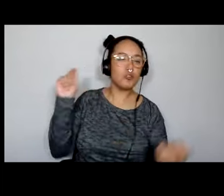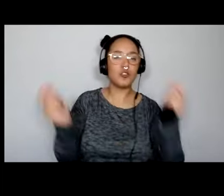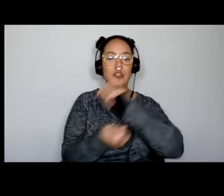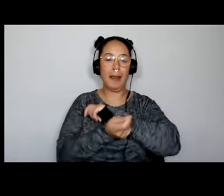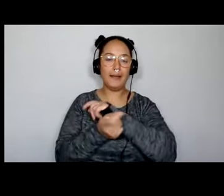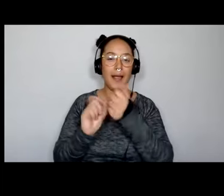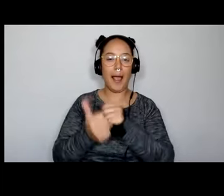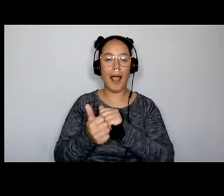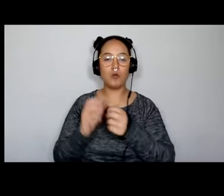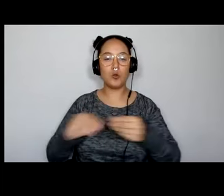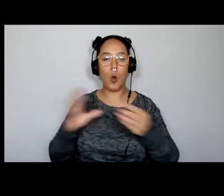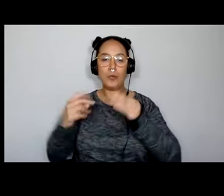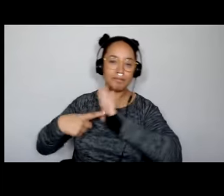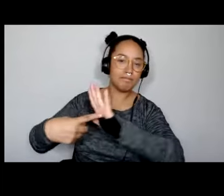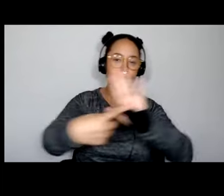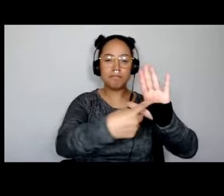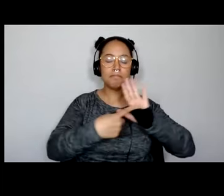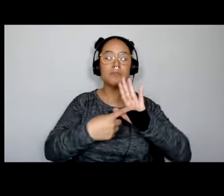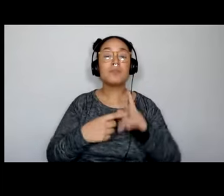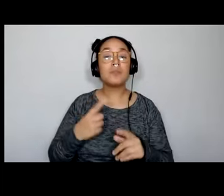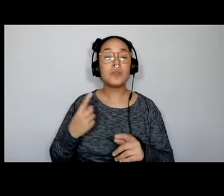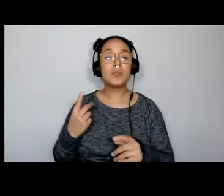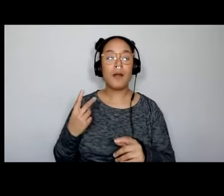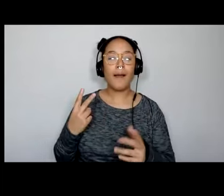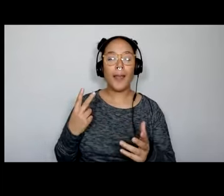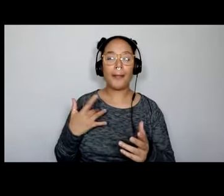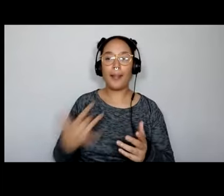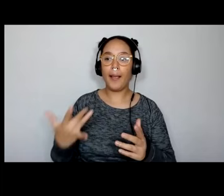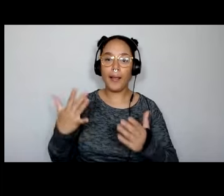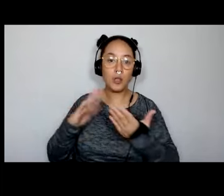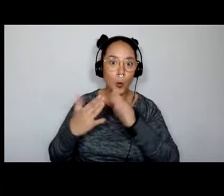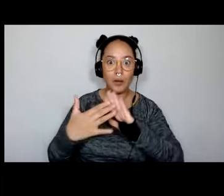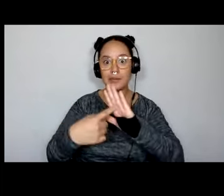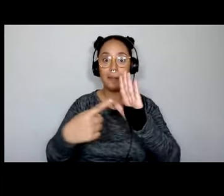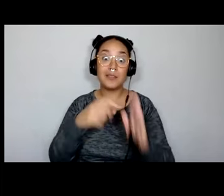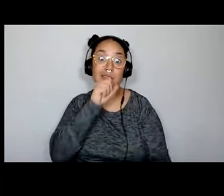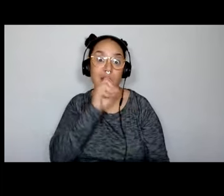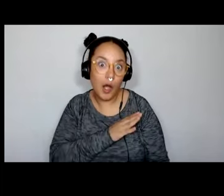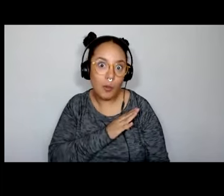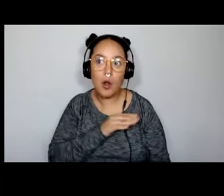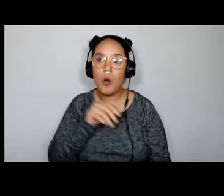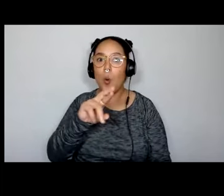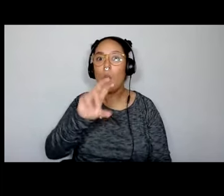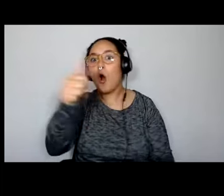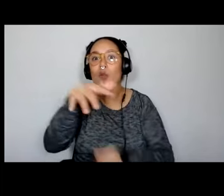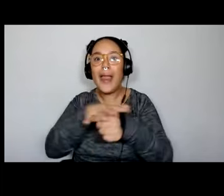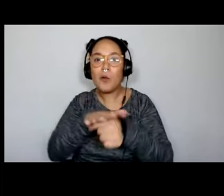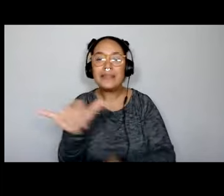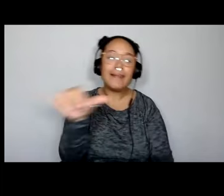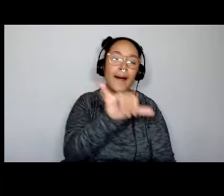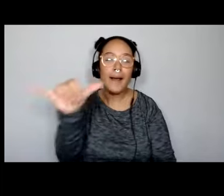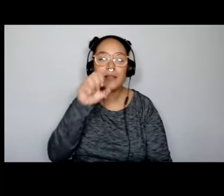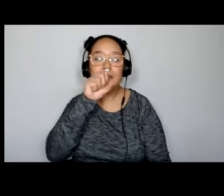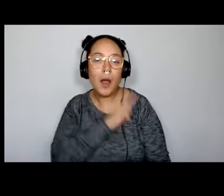it it was something that we often caught where, you know, communities like Scarborough, and I would say the Scarborough's of the world are, you know,